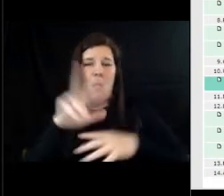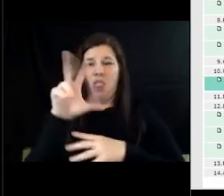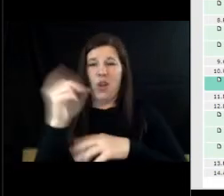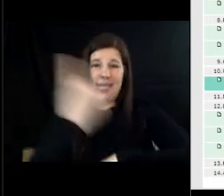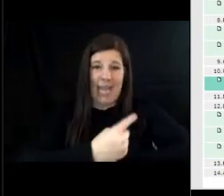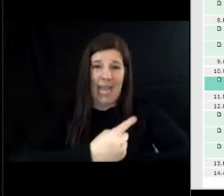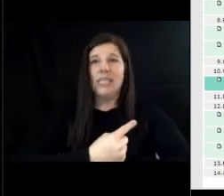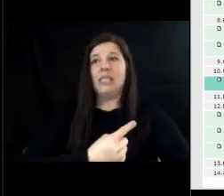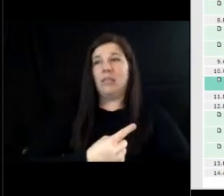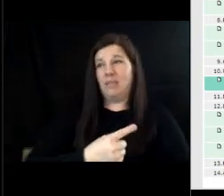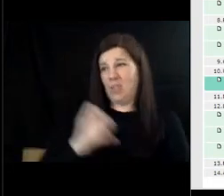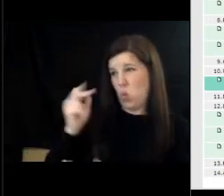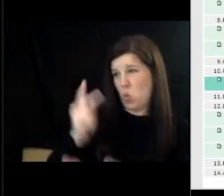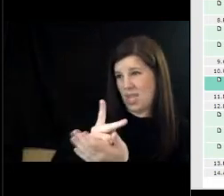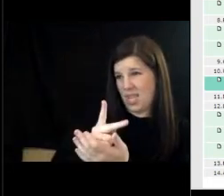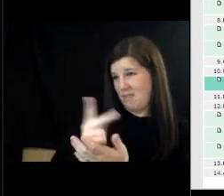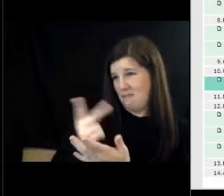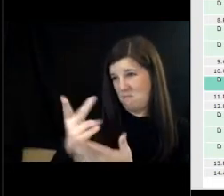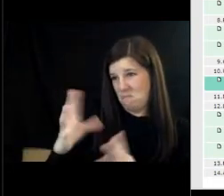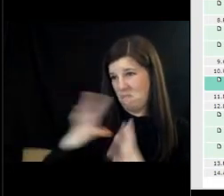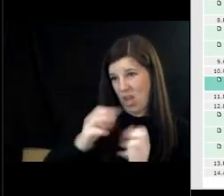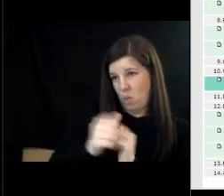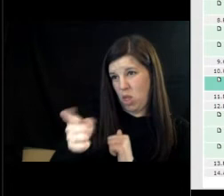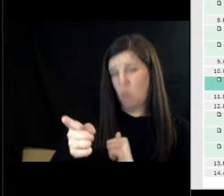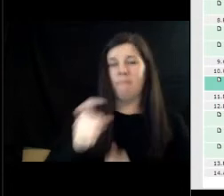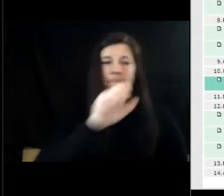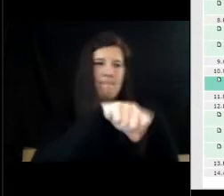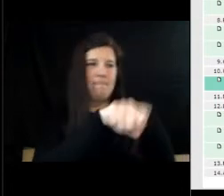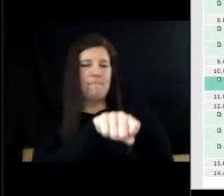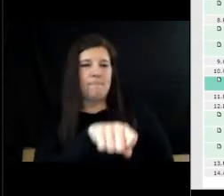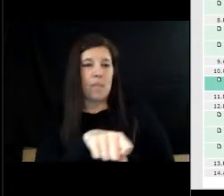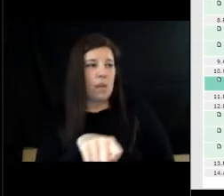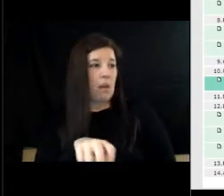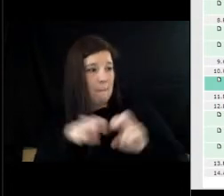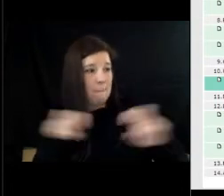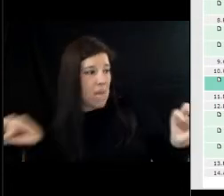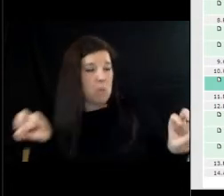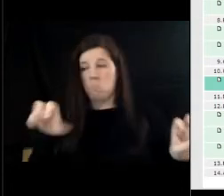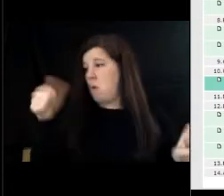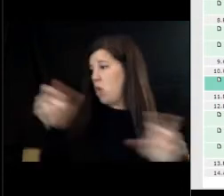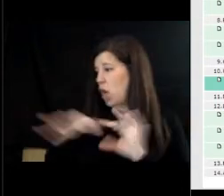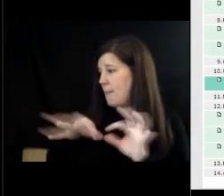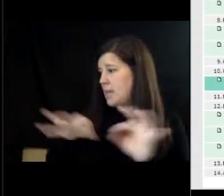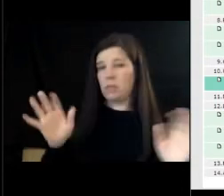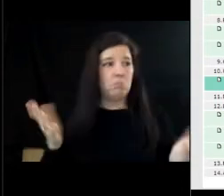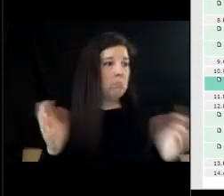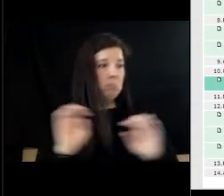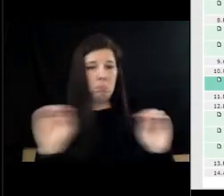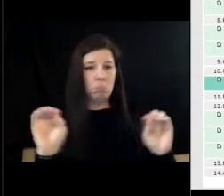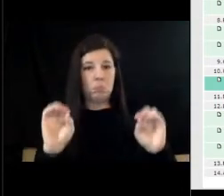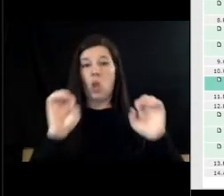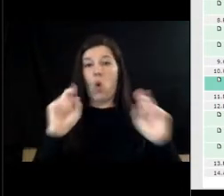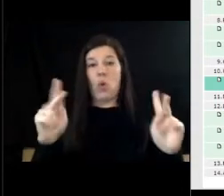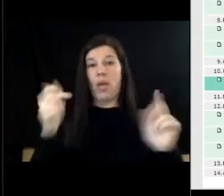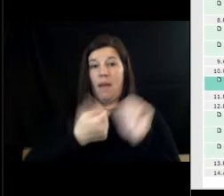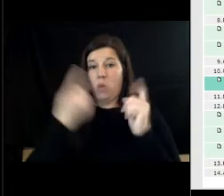to us is that all right with you commissioner yes all right consensus from the board all right all right we're on the same page thank you so